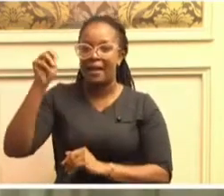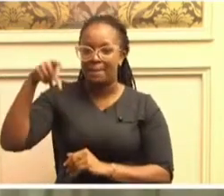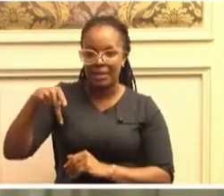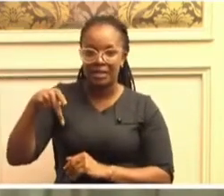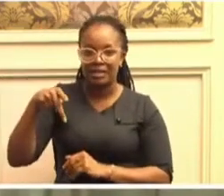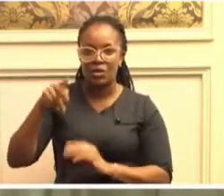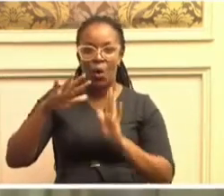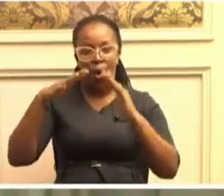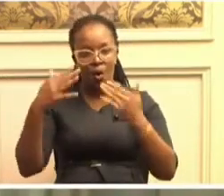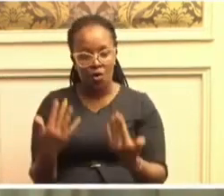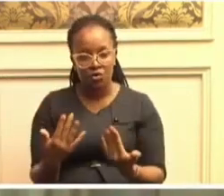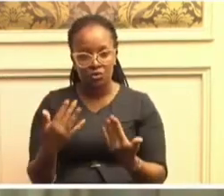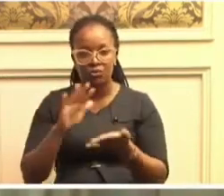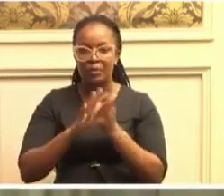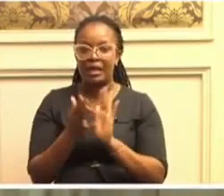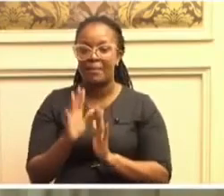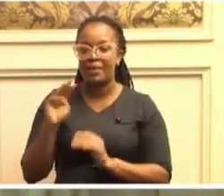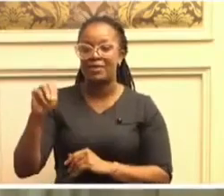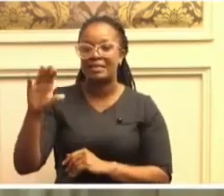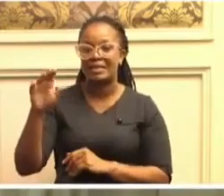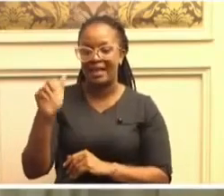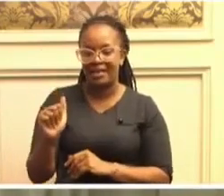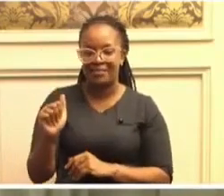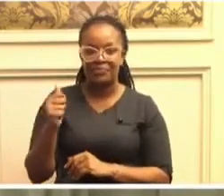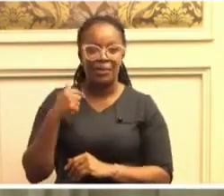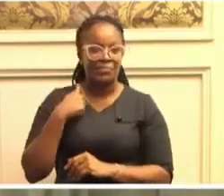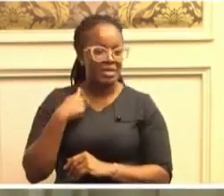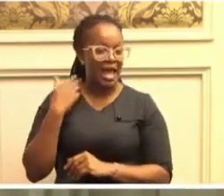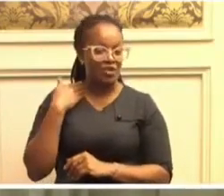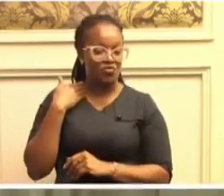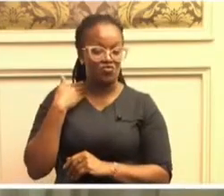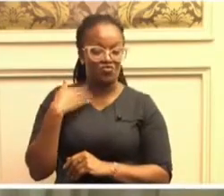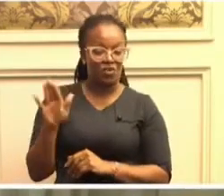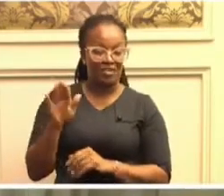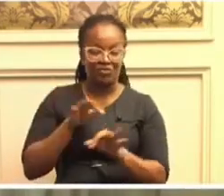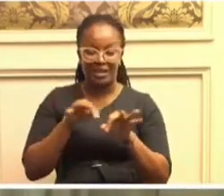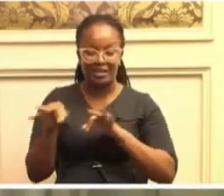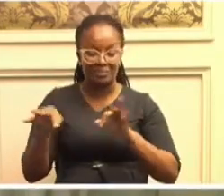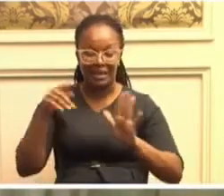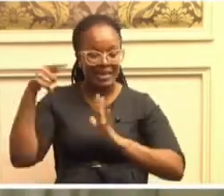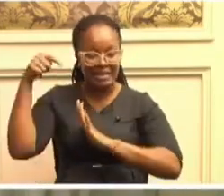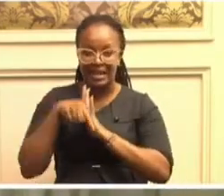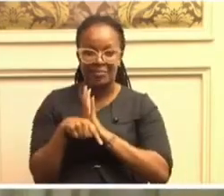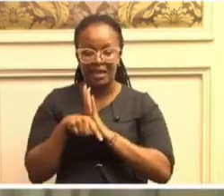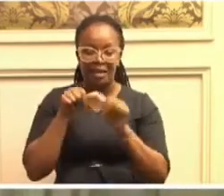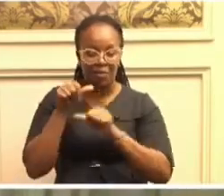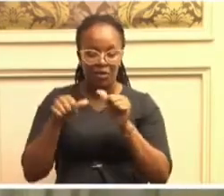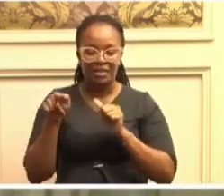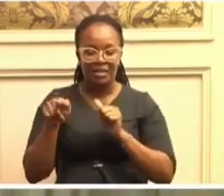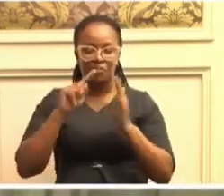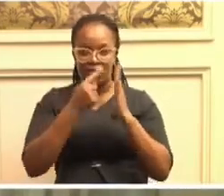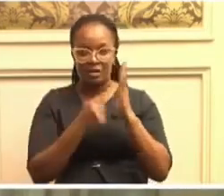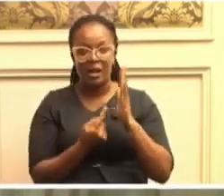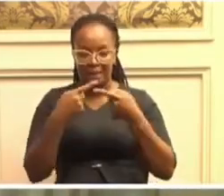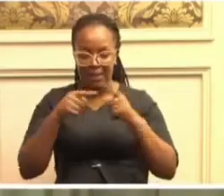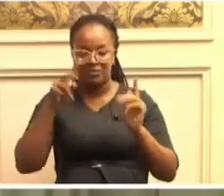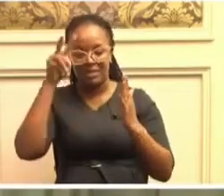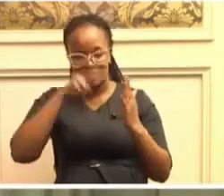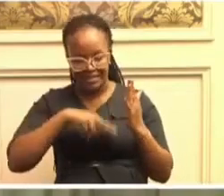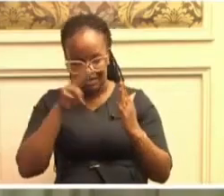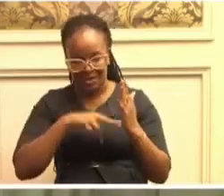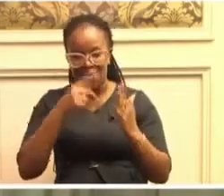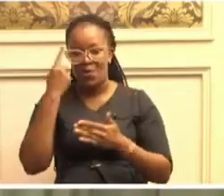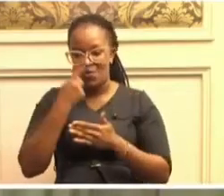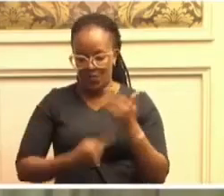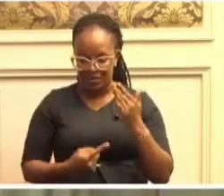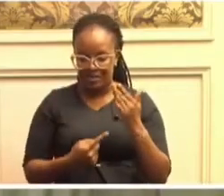or of the county assembly. I do not want to espouse a view on that point. But let me just read what Nobweza said